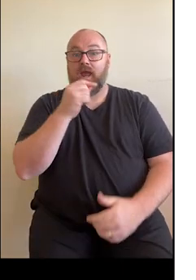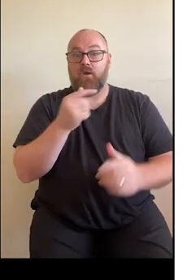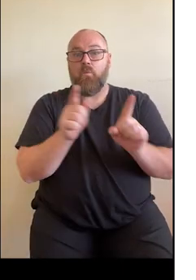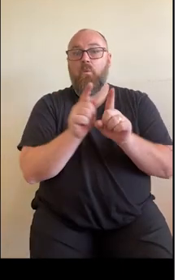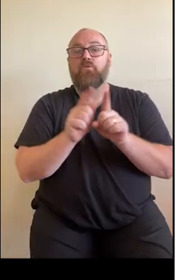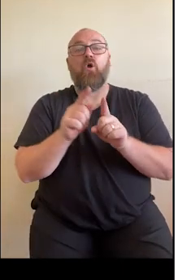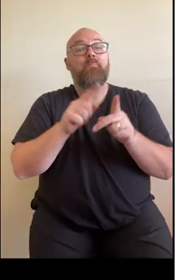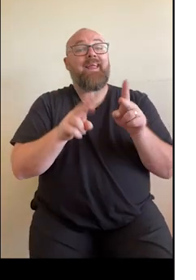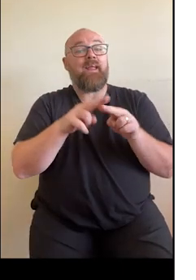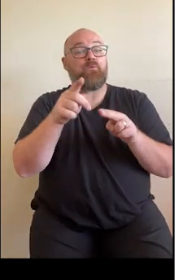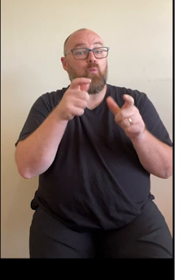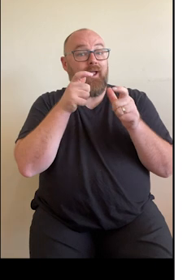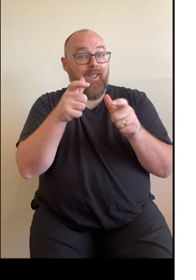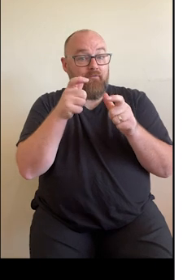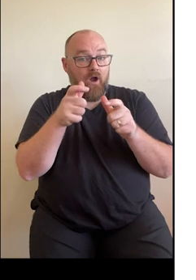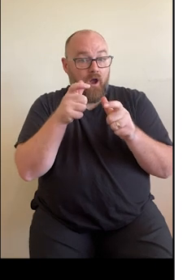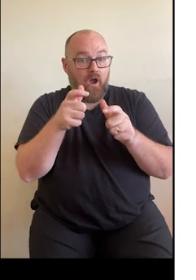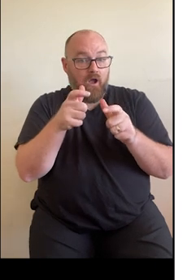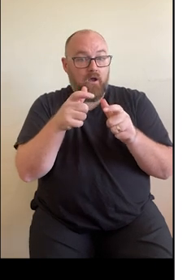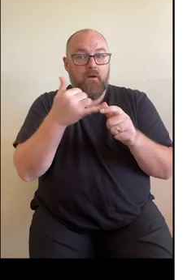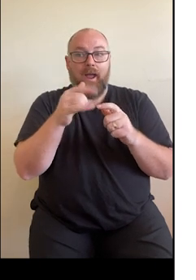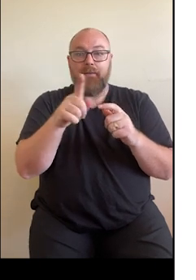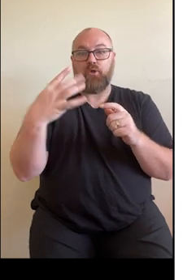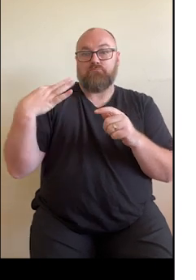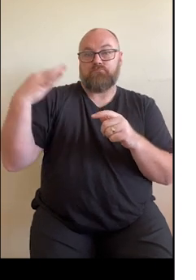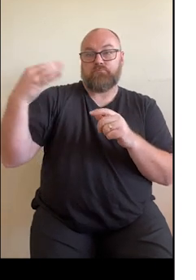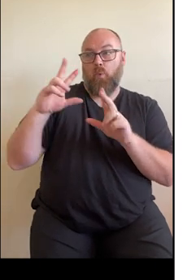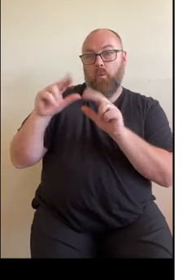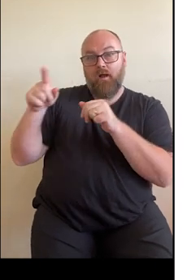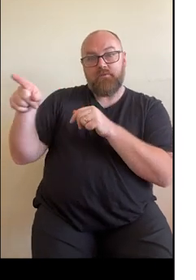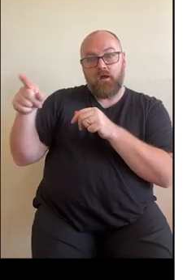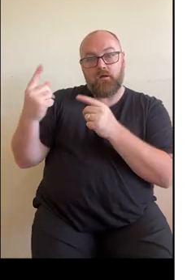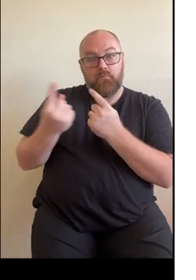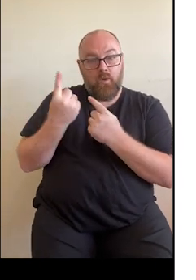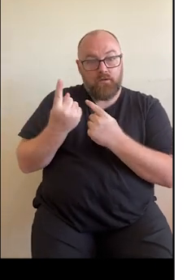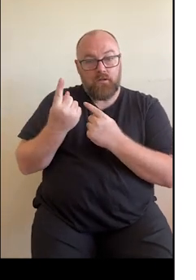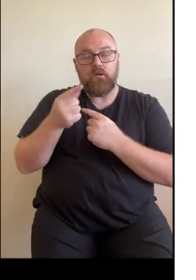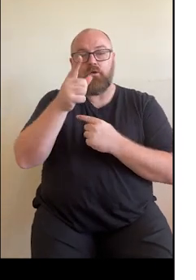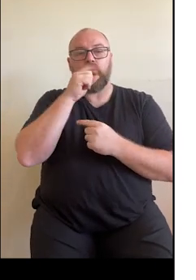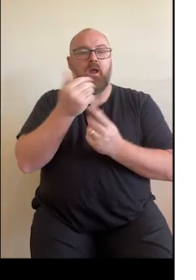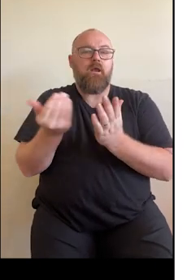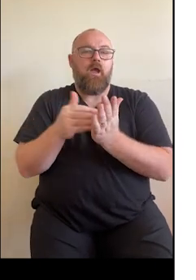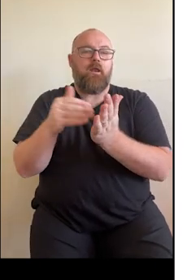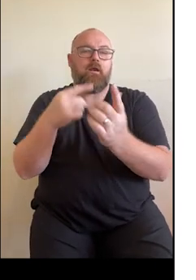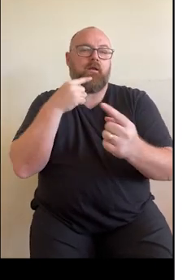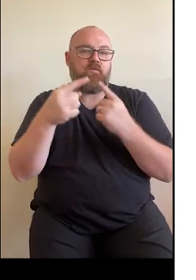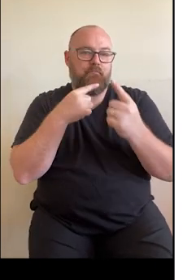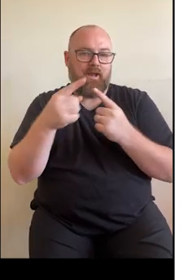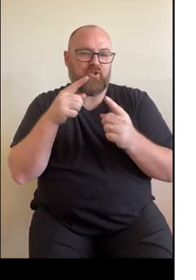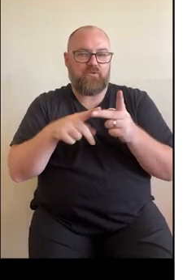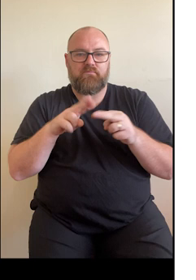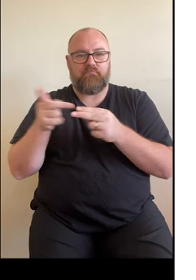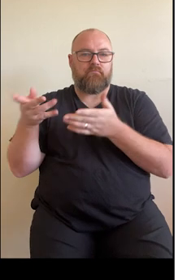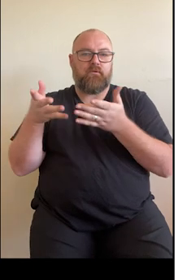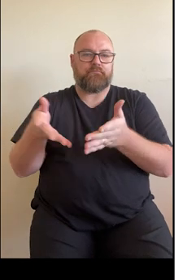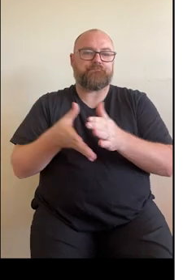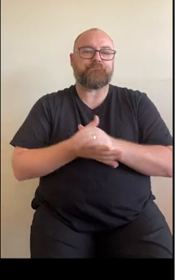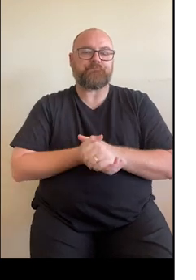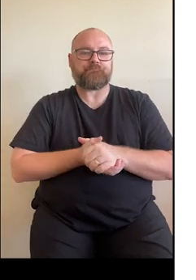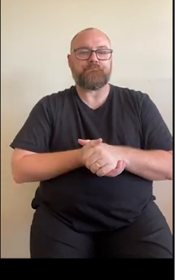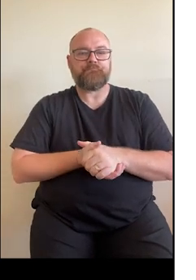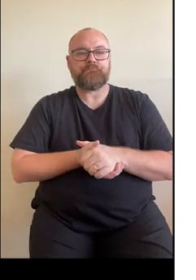carer, you might be an authorised or a nominated representative. You may also be able to add information to the record of the person you care for.